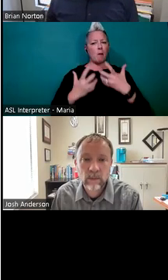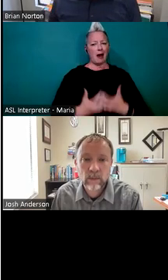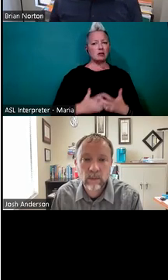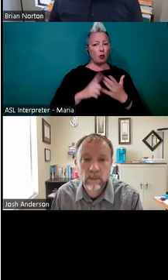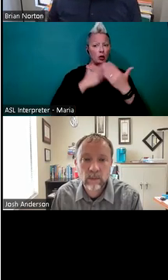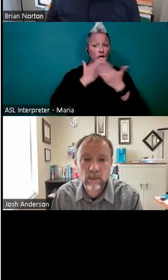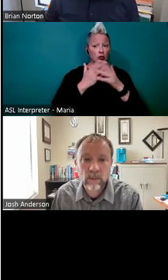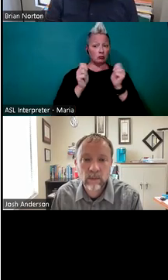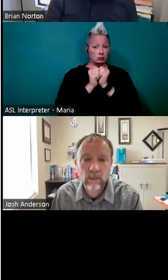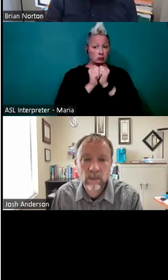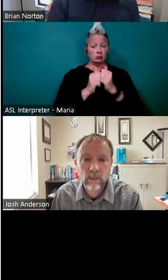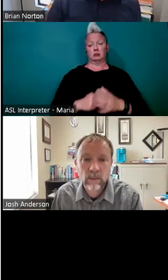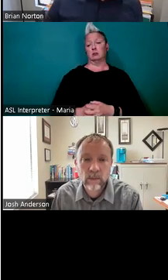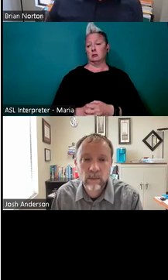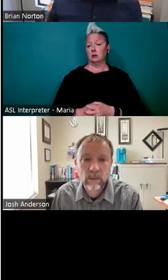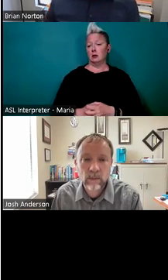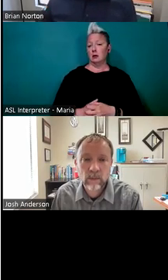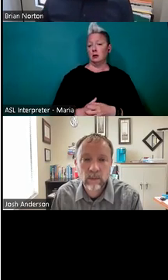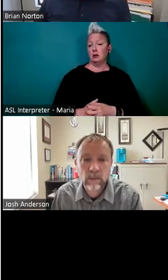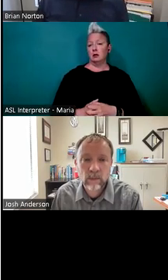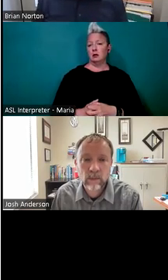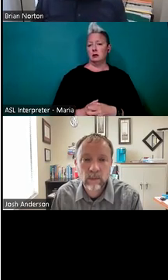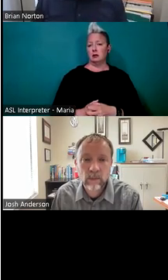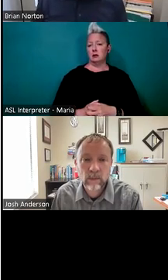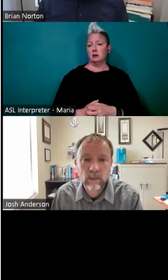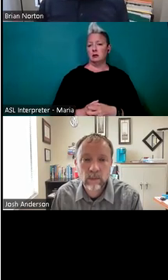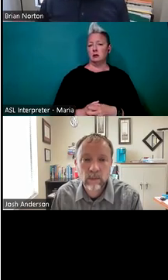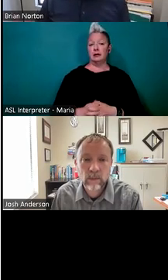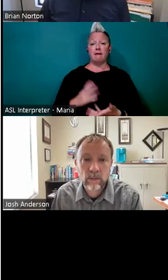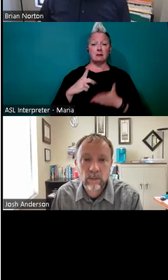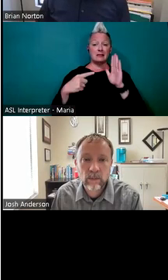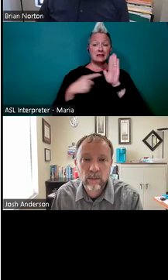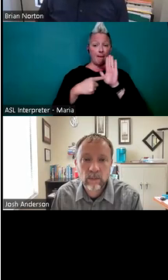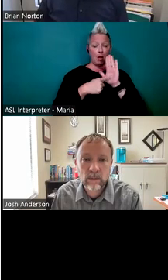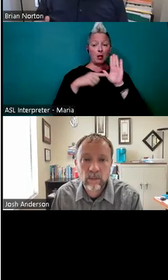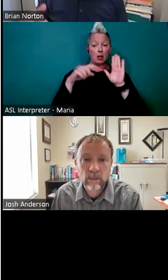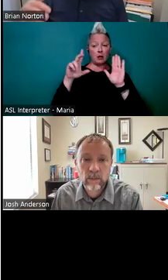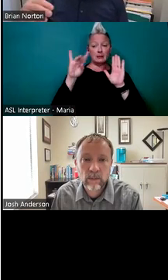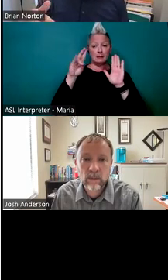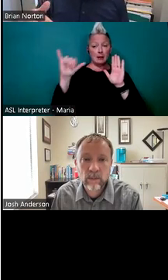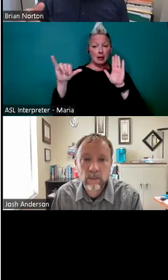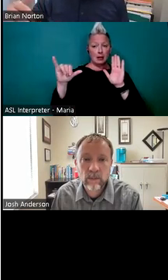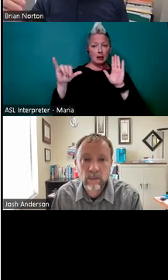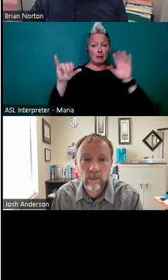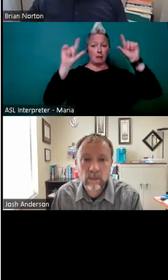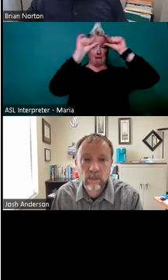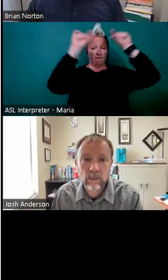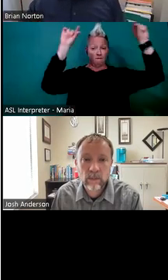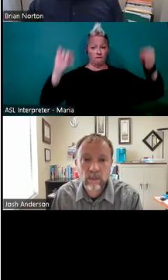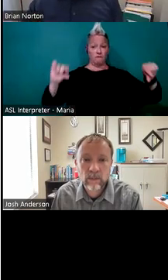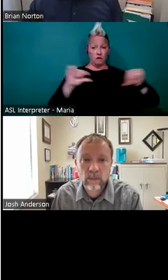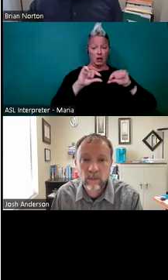Um, you may also, I think someone mentioned it as well, even some sample displays, you know, maybe if there's a frame and mat